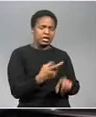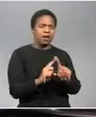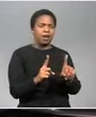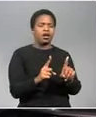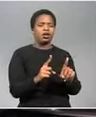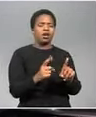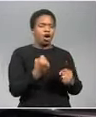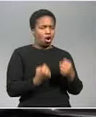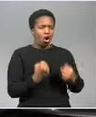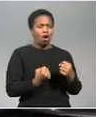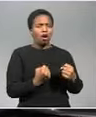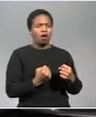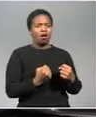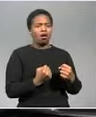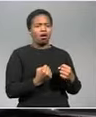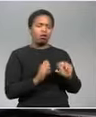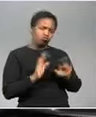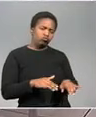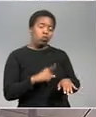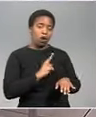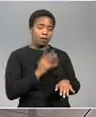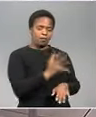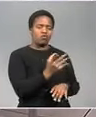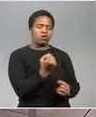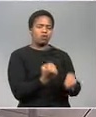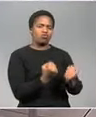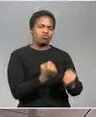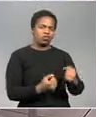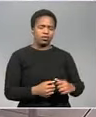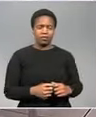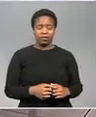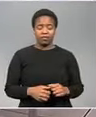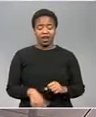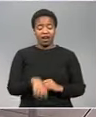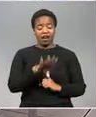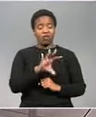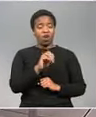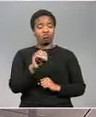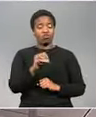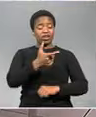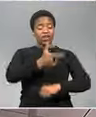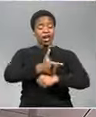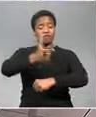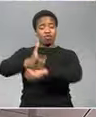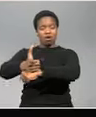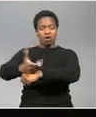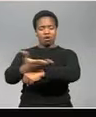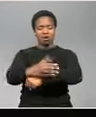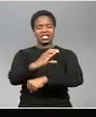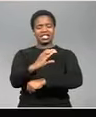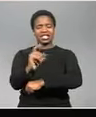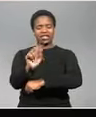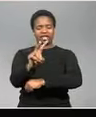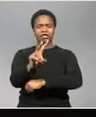left without the Fort Koga which they were after with over 400 surveillance cameras monitoring the streets the